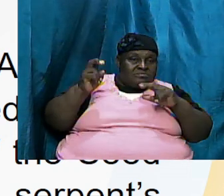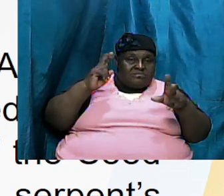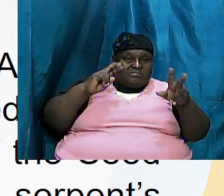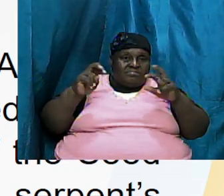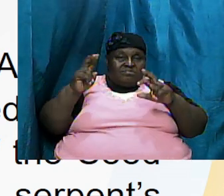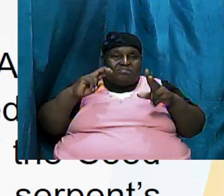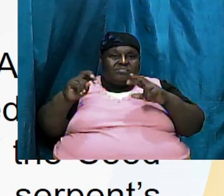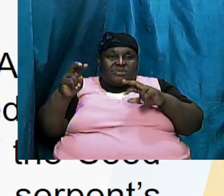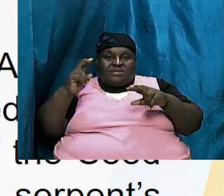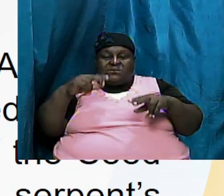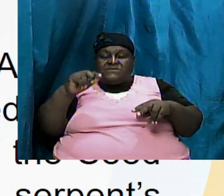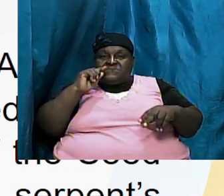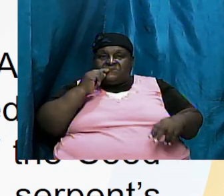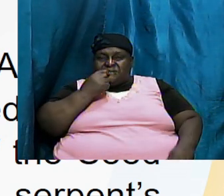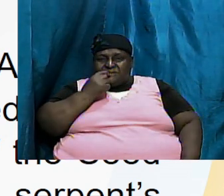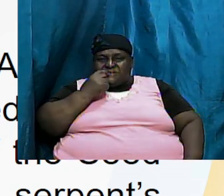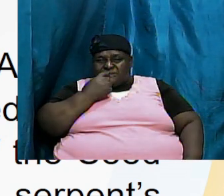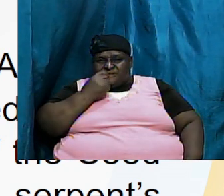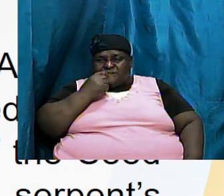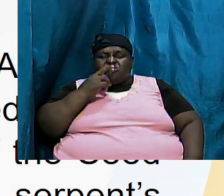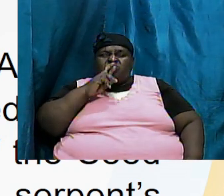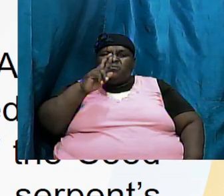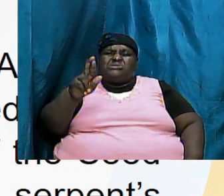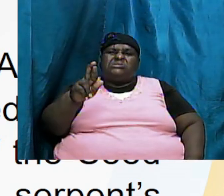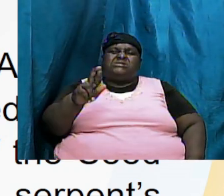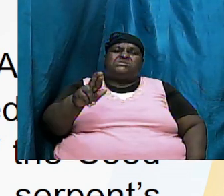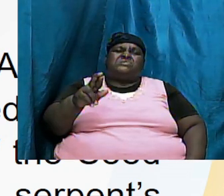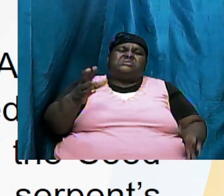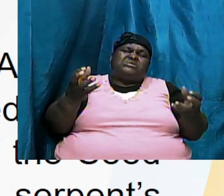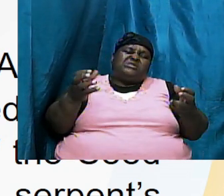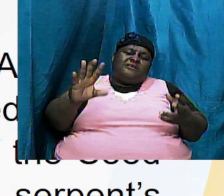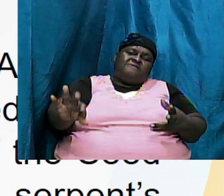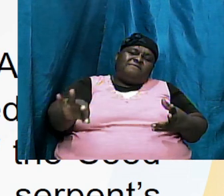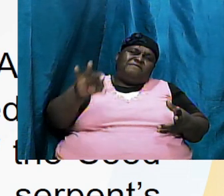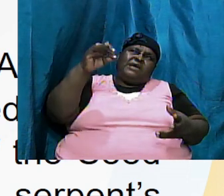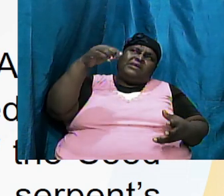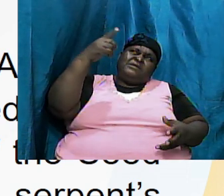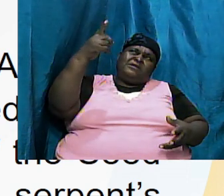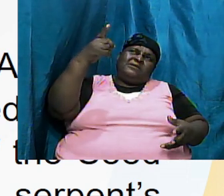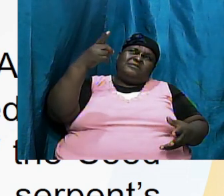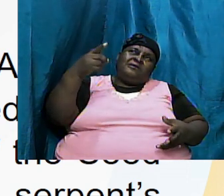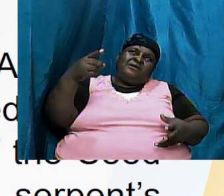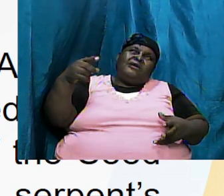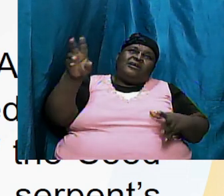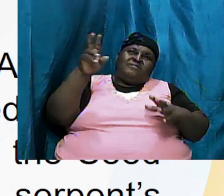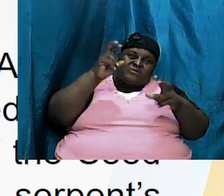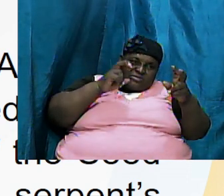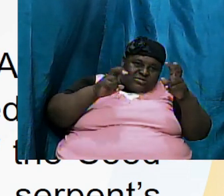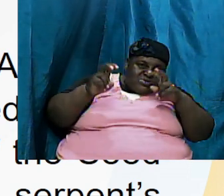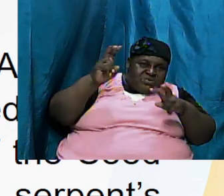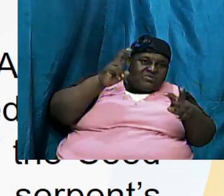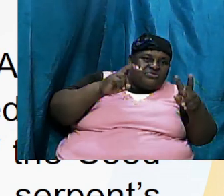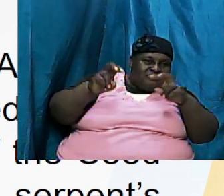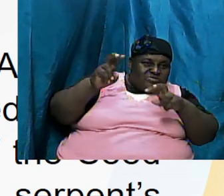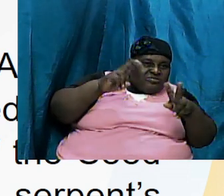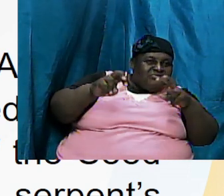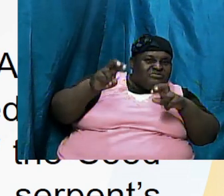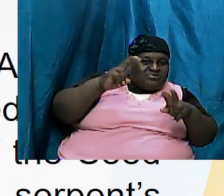that are serious and those that really want it can find it but you're going to dig and you're going to to search with